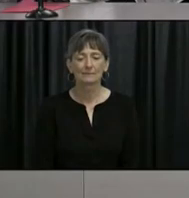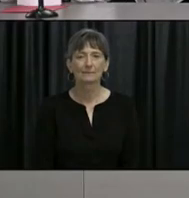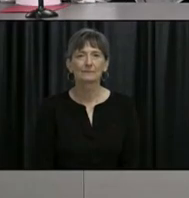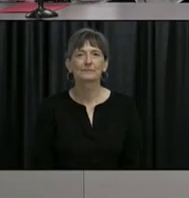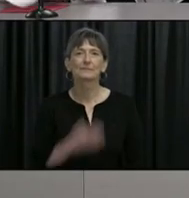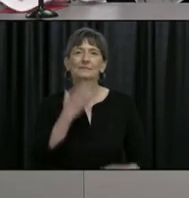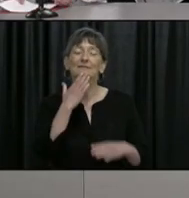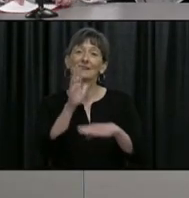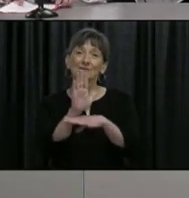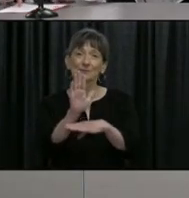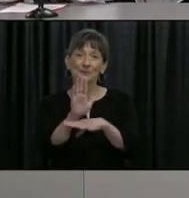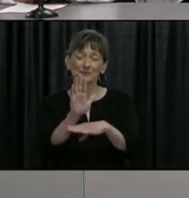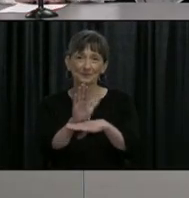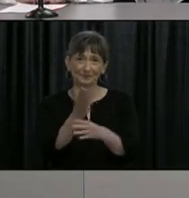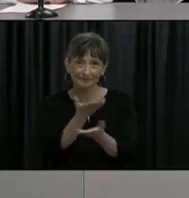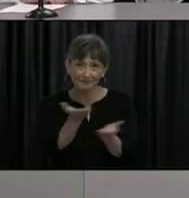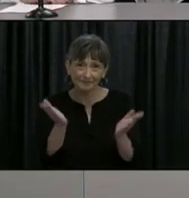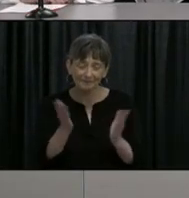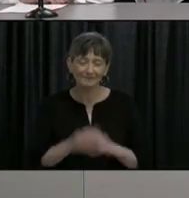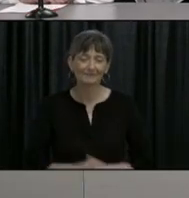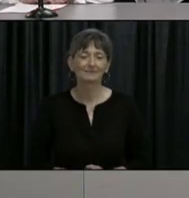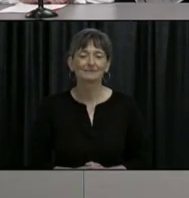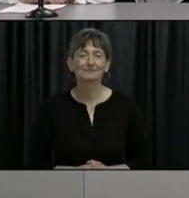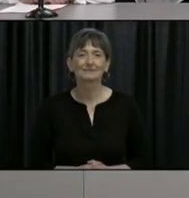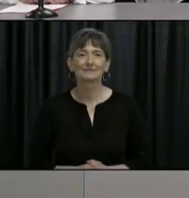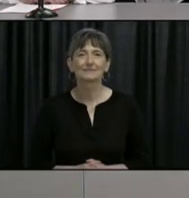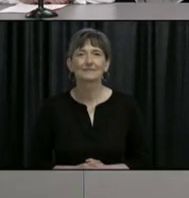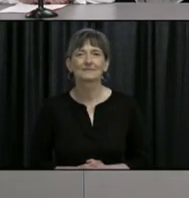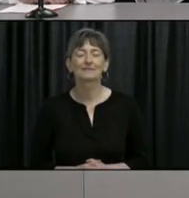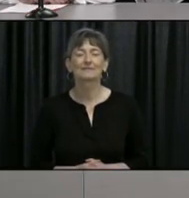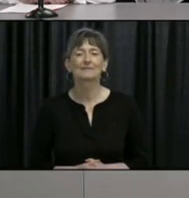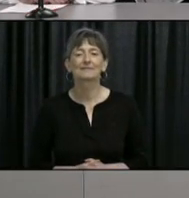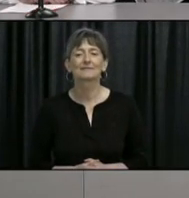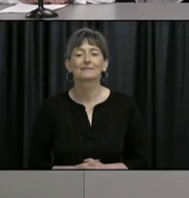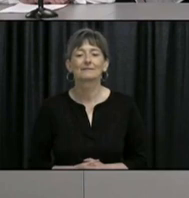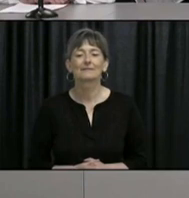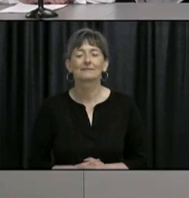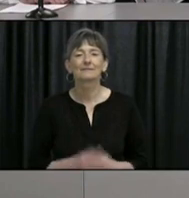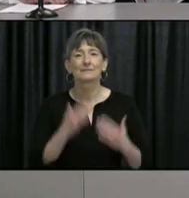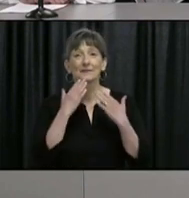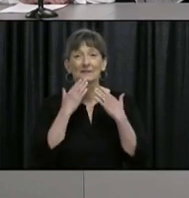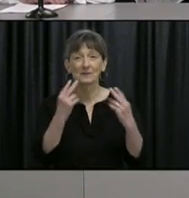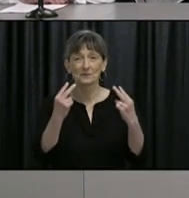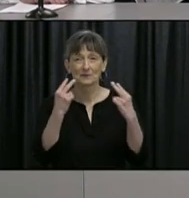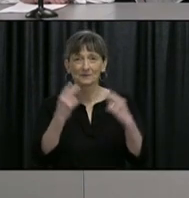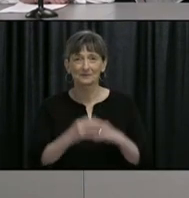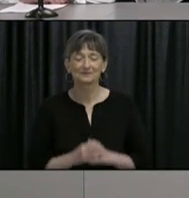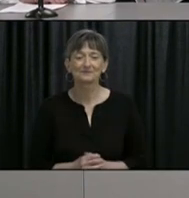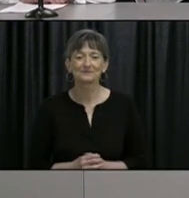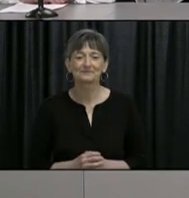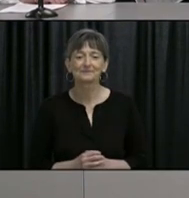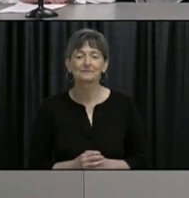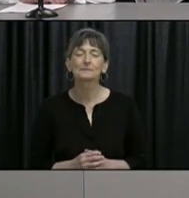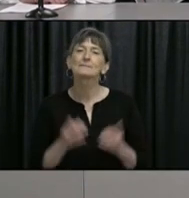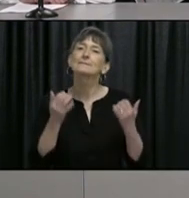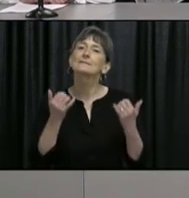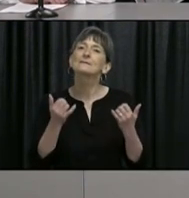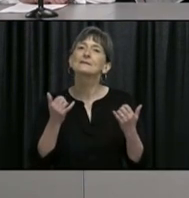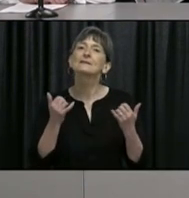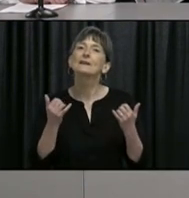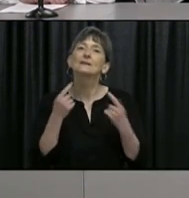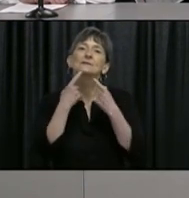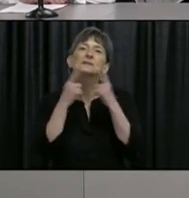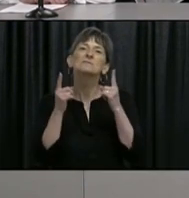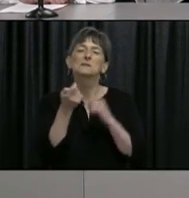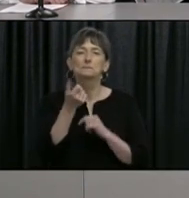Good afternoon everyone and thank you for tuning in today. So today's briefing will